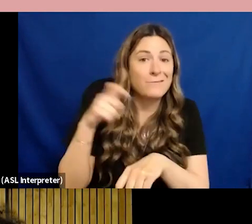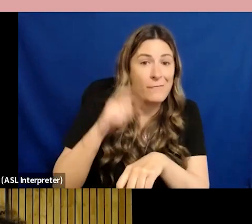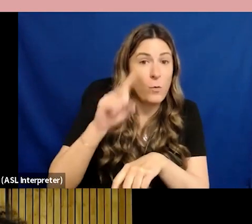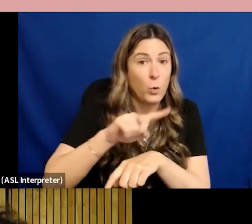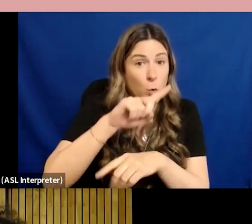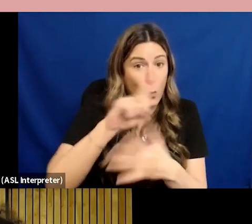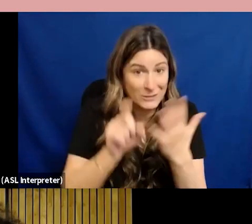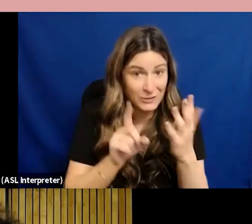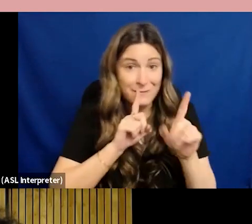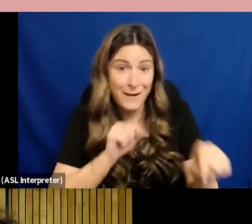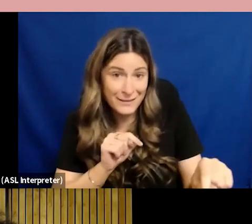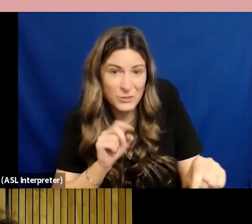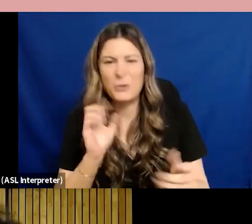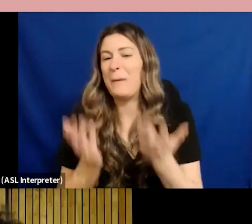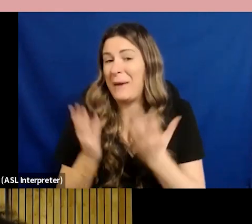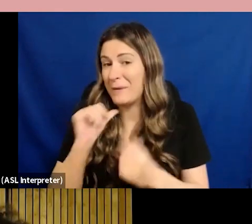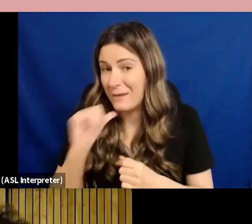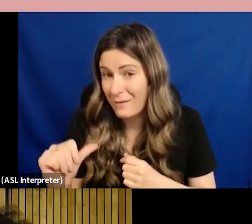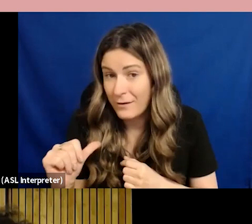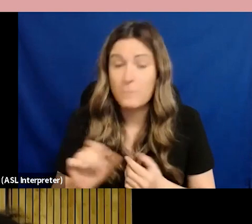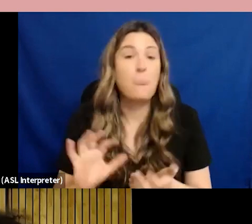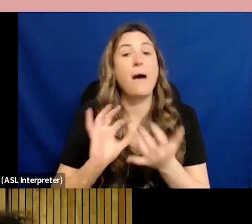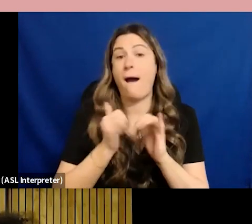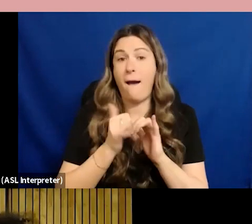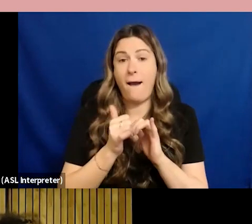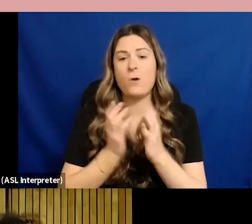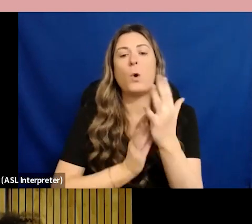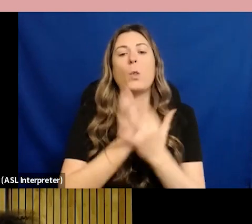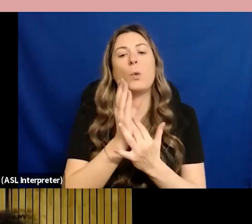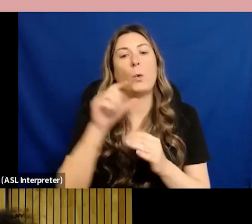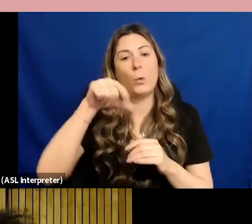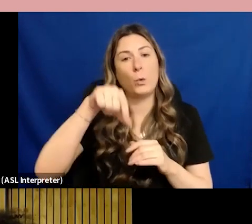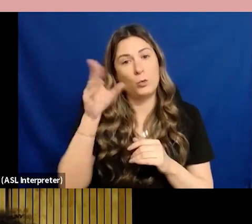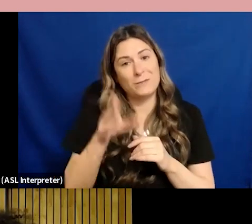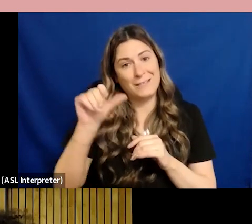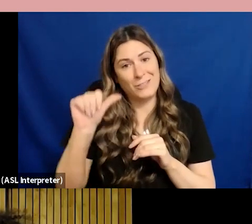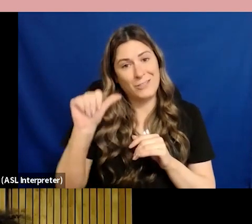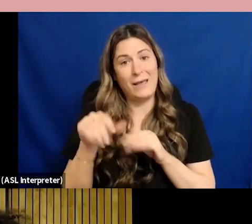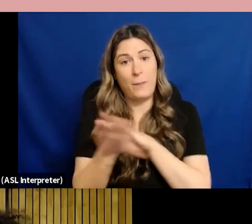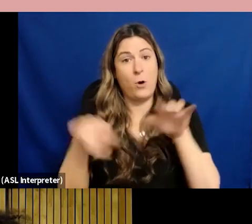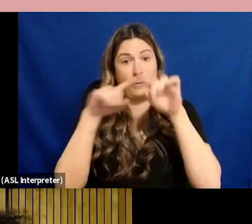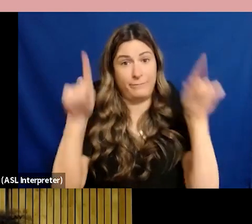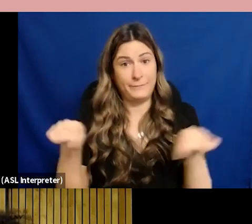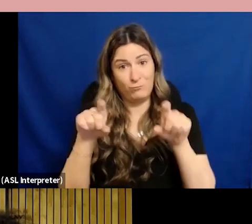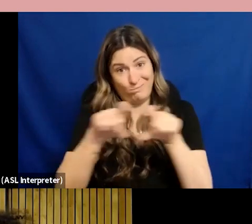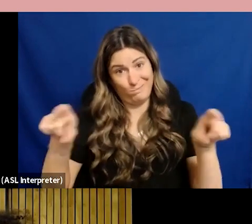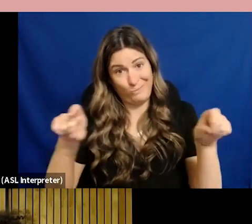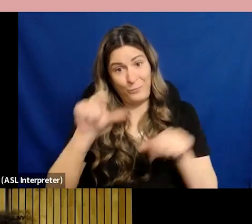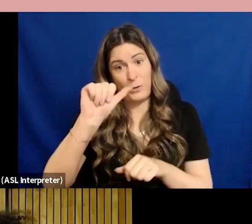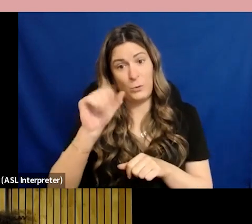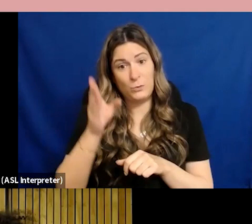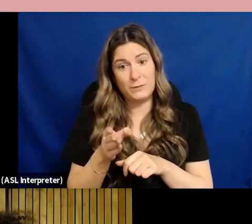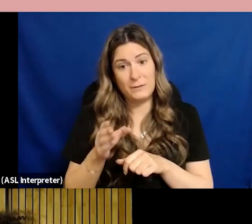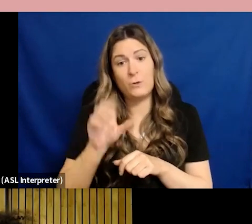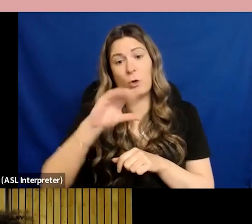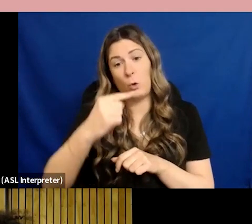q&a function that you have at the bottom of your zoom screen. So please feel free to pop your questions in while Sophie's